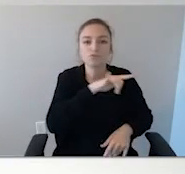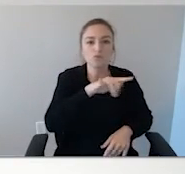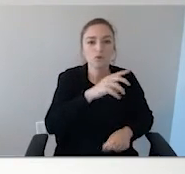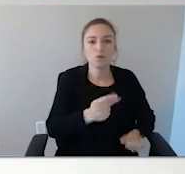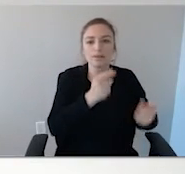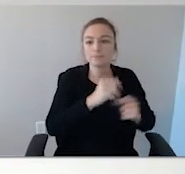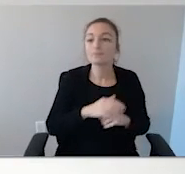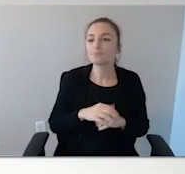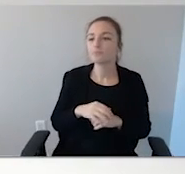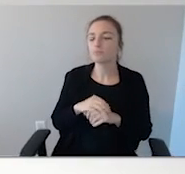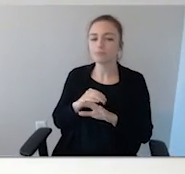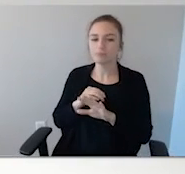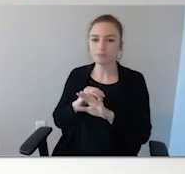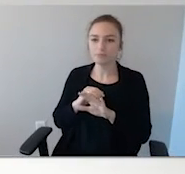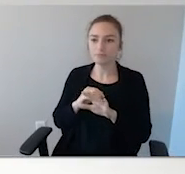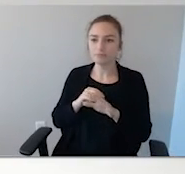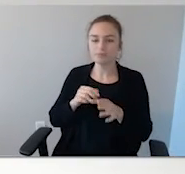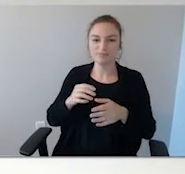Okay, we're going to stop that there.